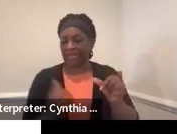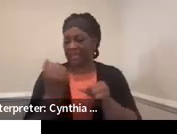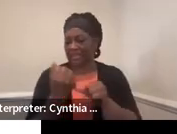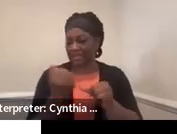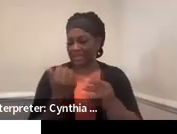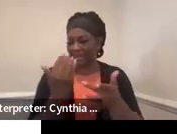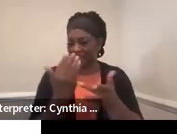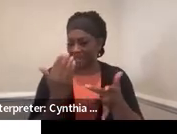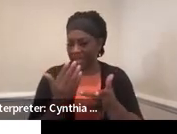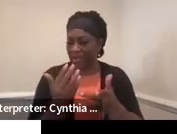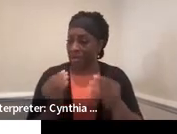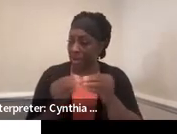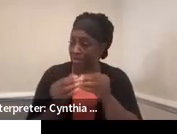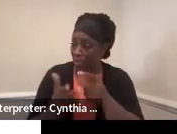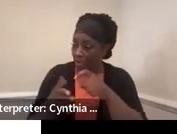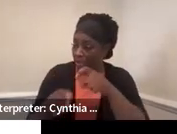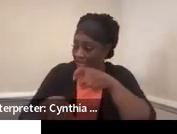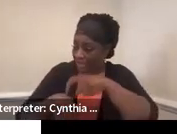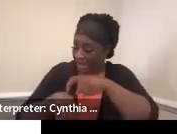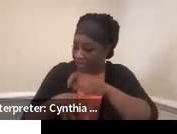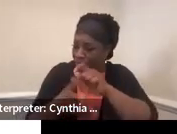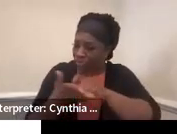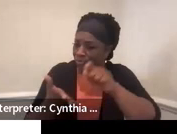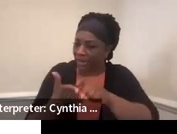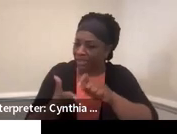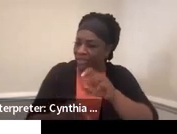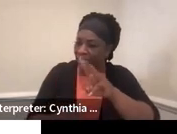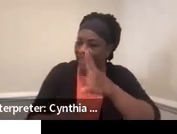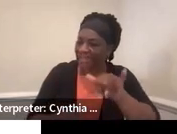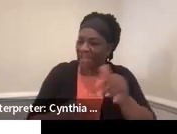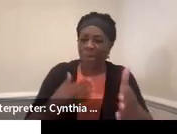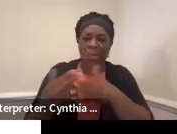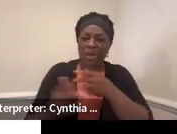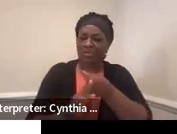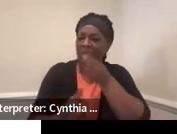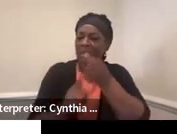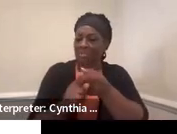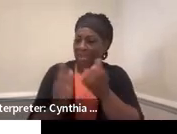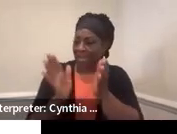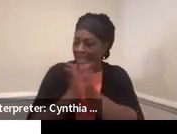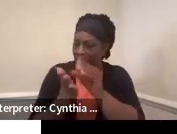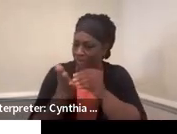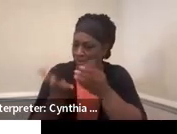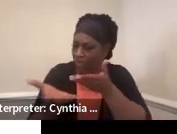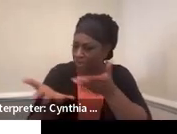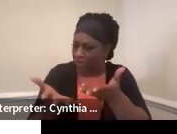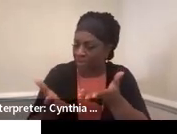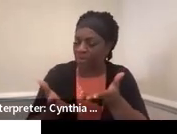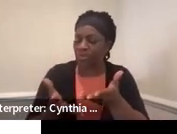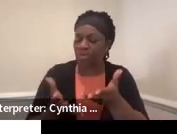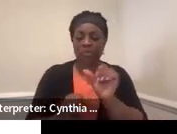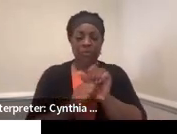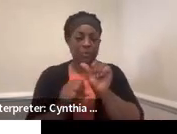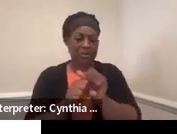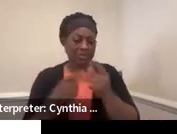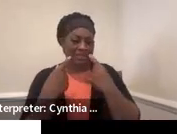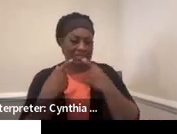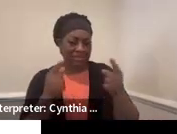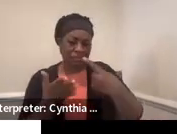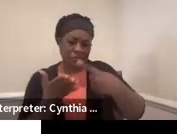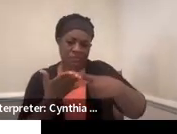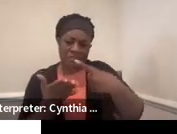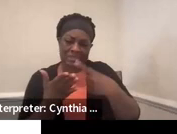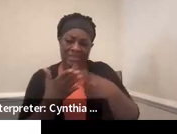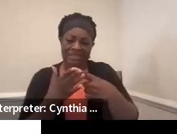write your essay or whatever the impact it is for the student to produce their work. So discussing